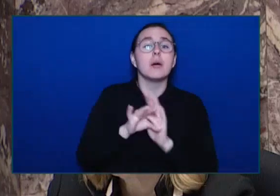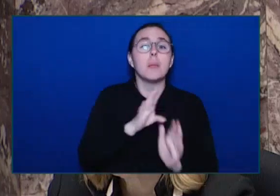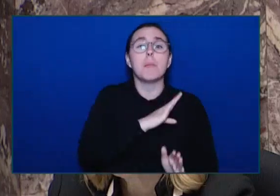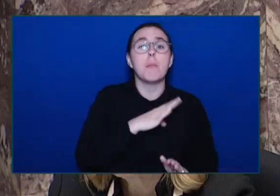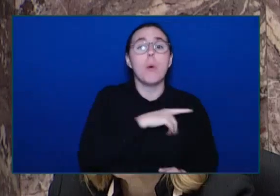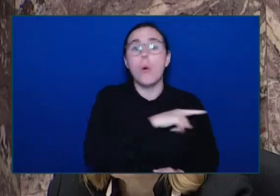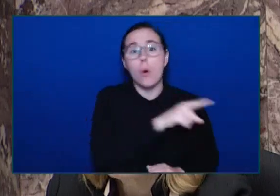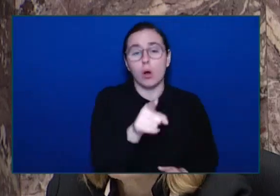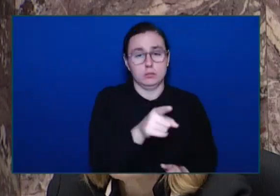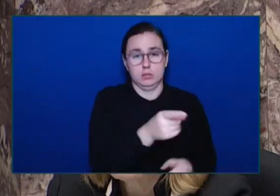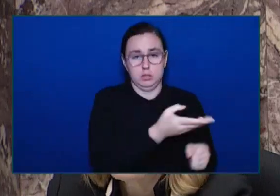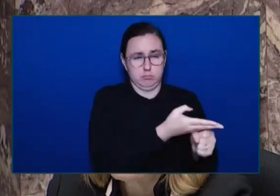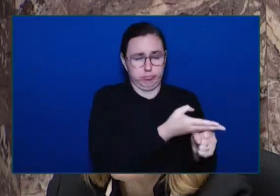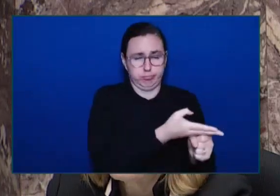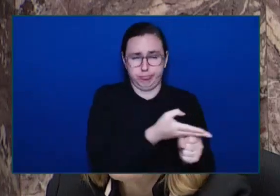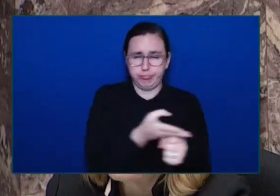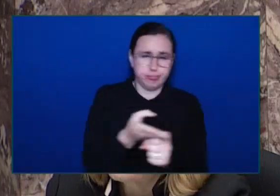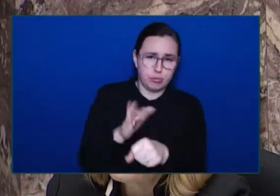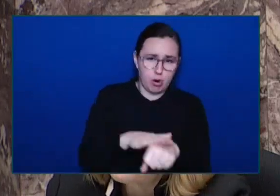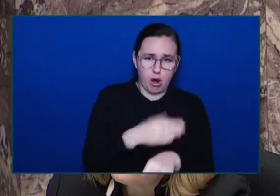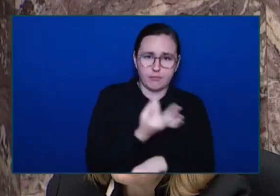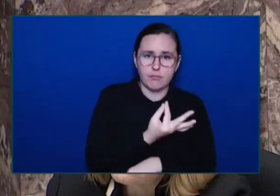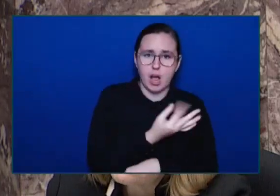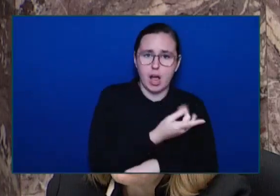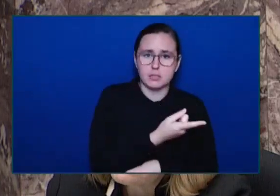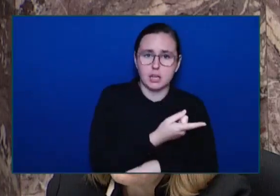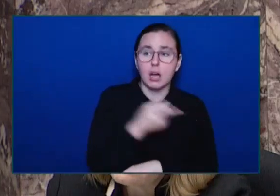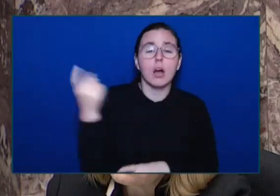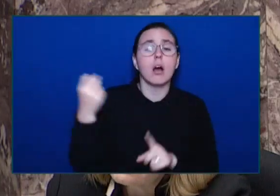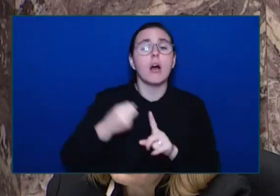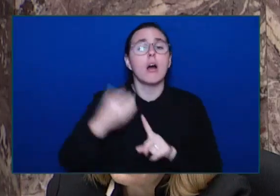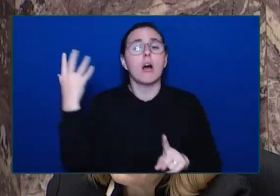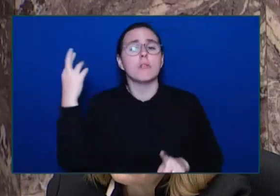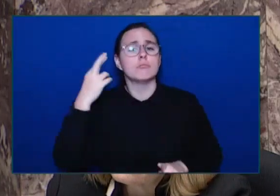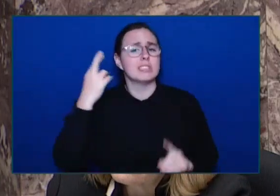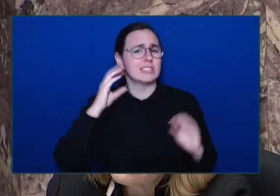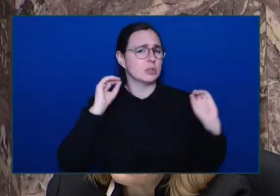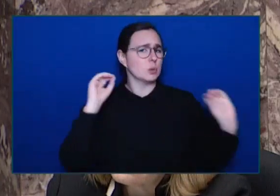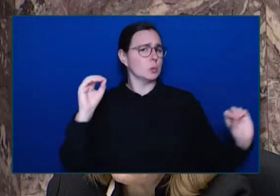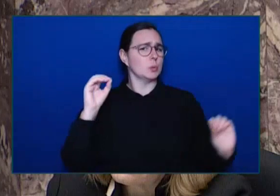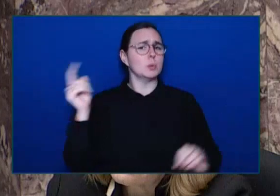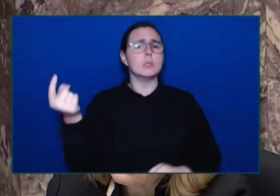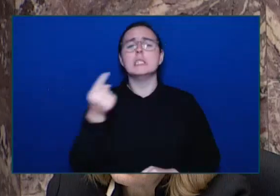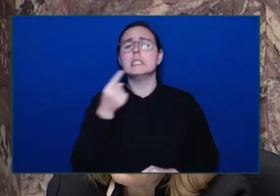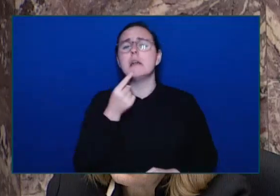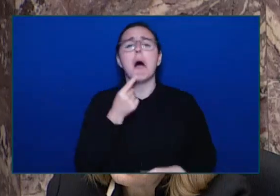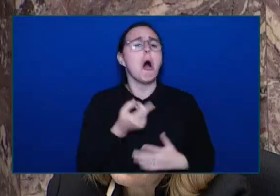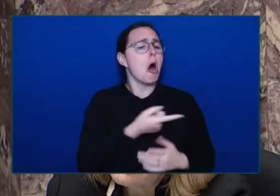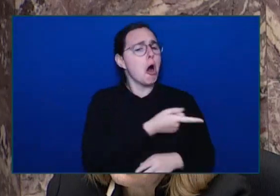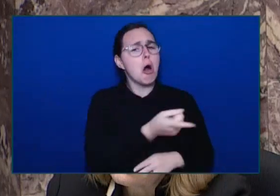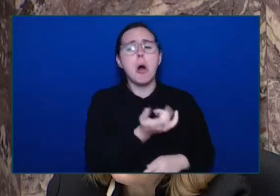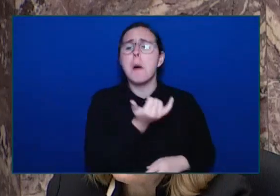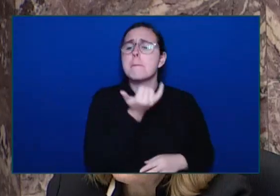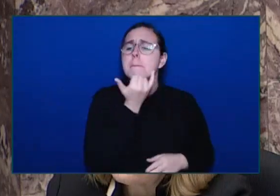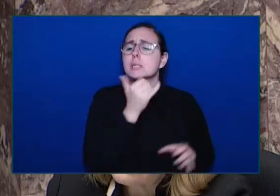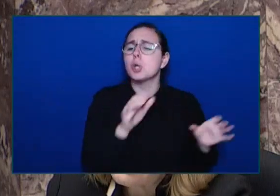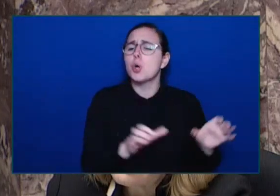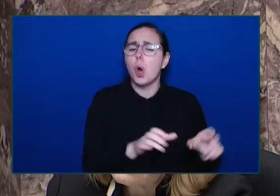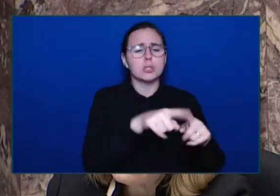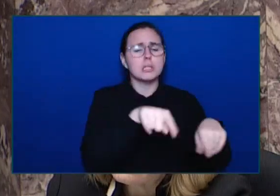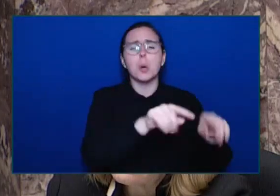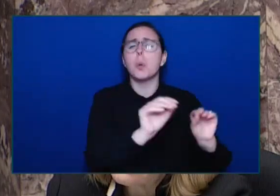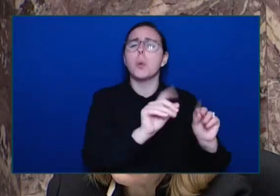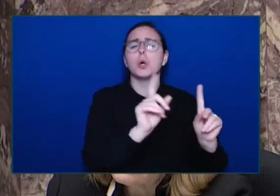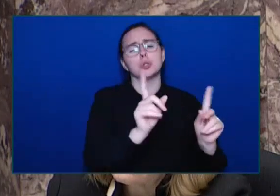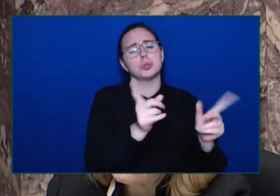No wrongdoing So when will the Premier Put accountability As a priority? When